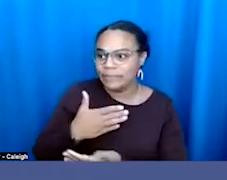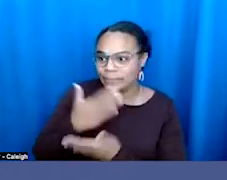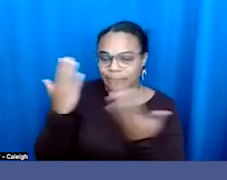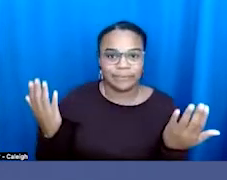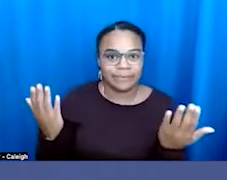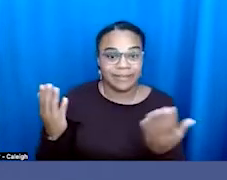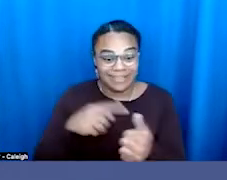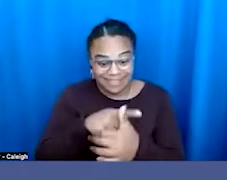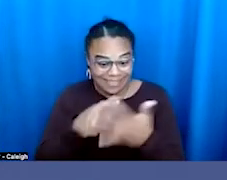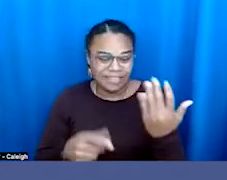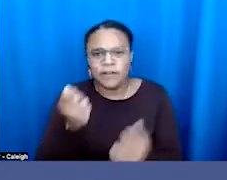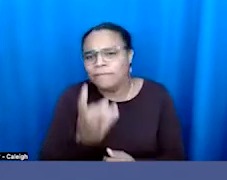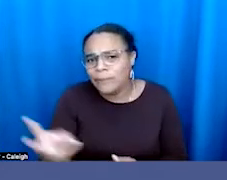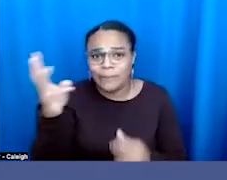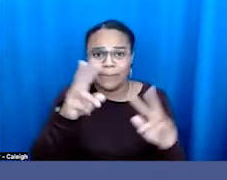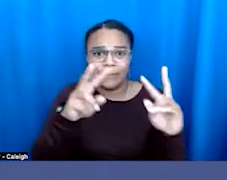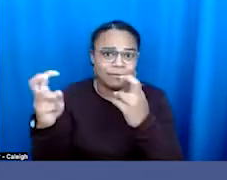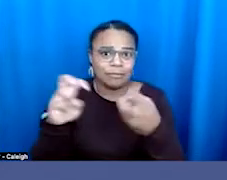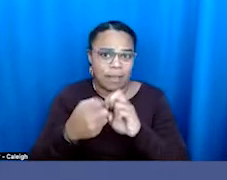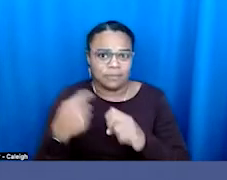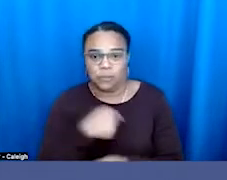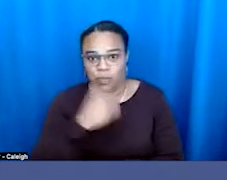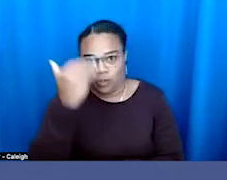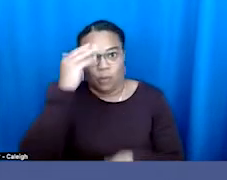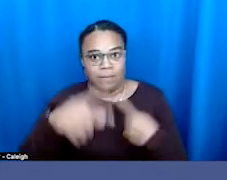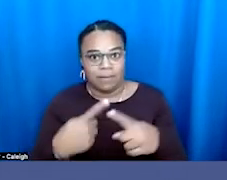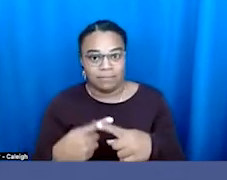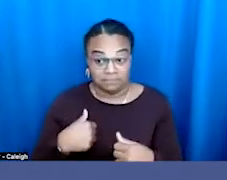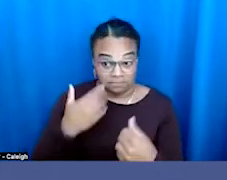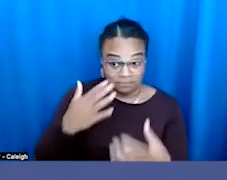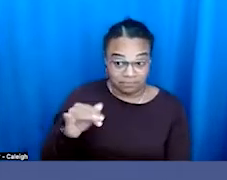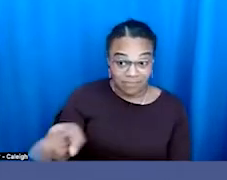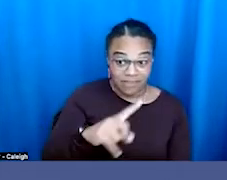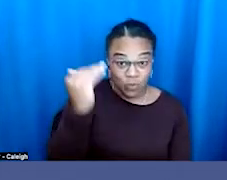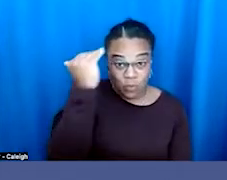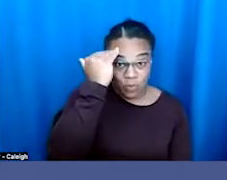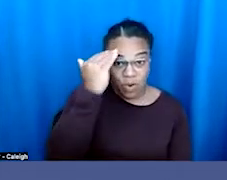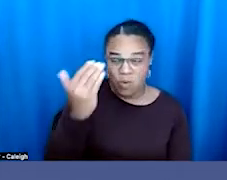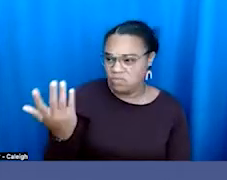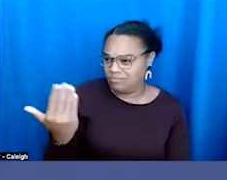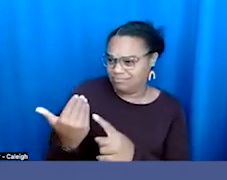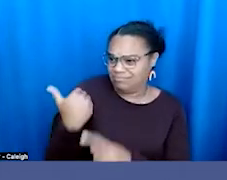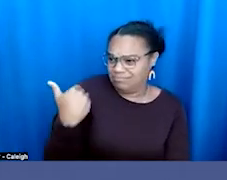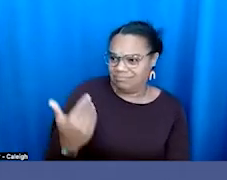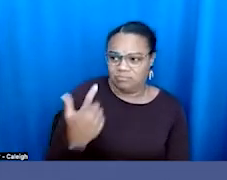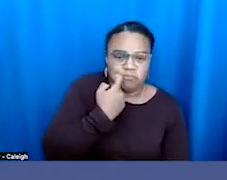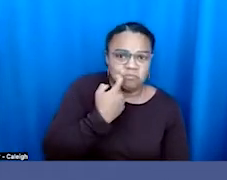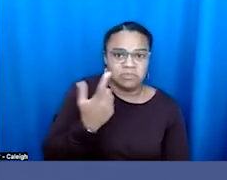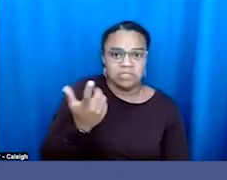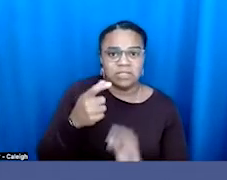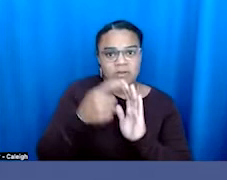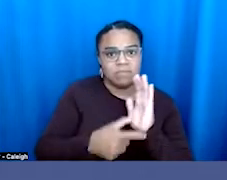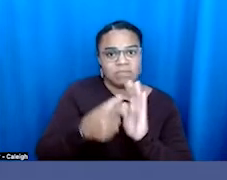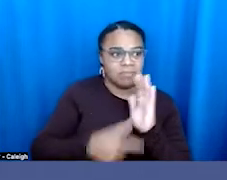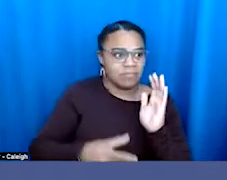know about. I don't know if people saw not too long ago, there was a report that came out, an article that came out about